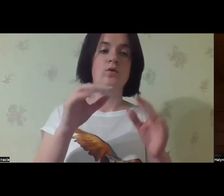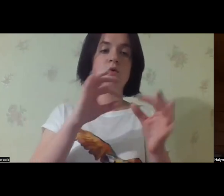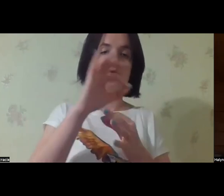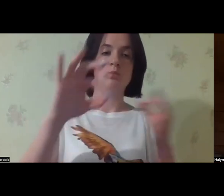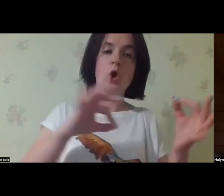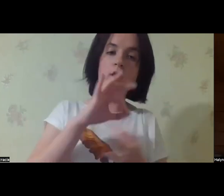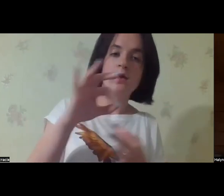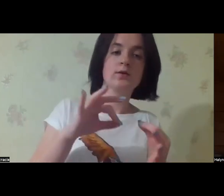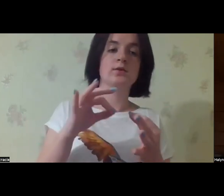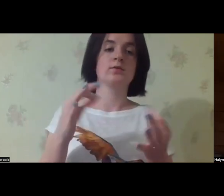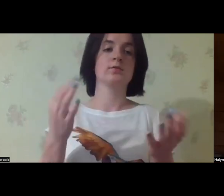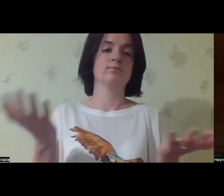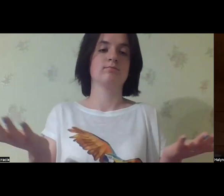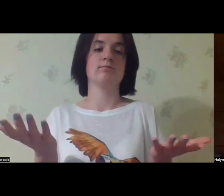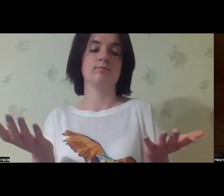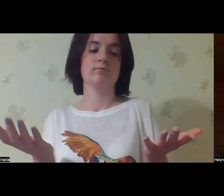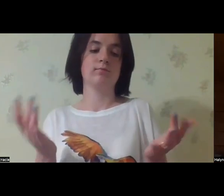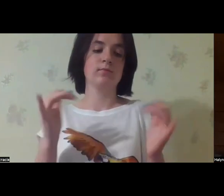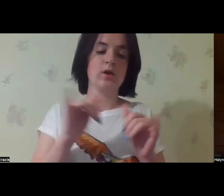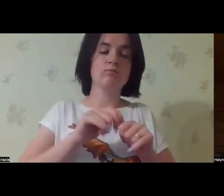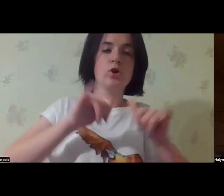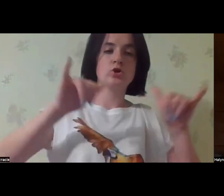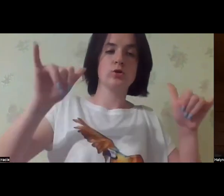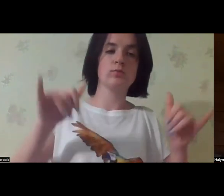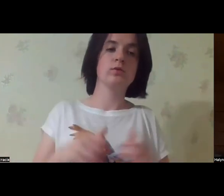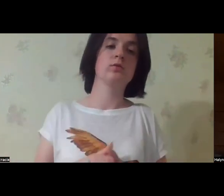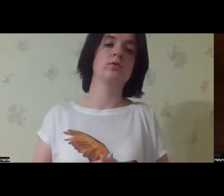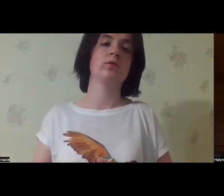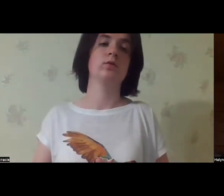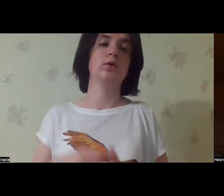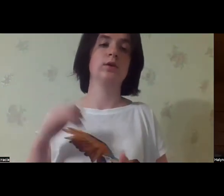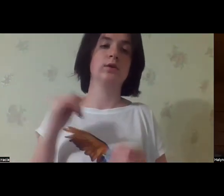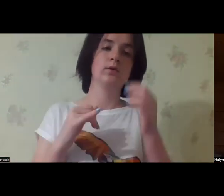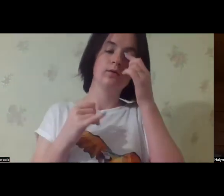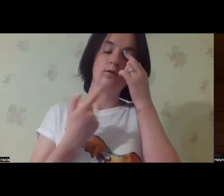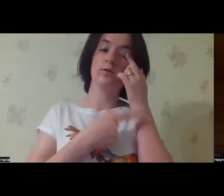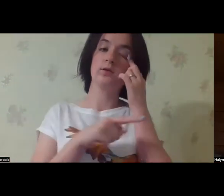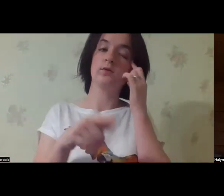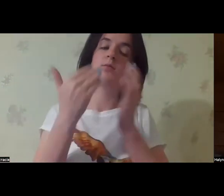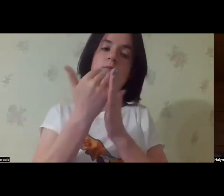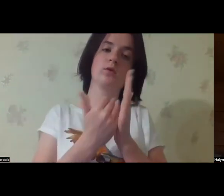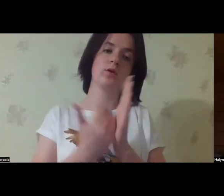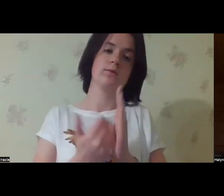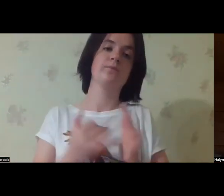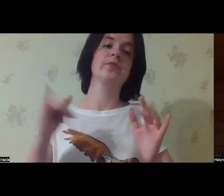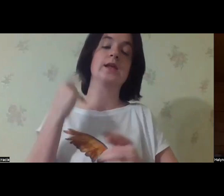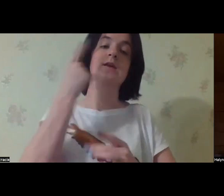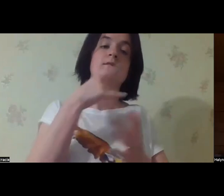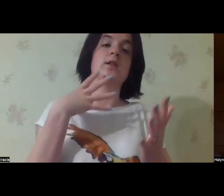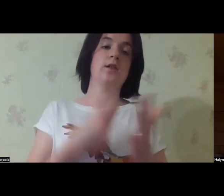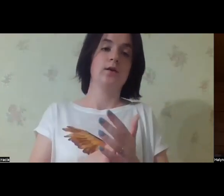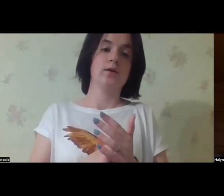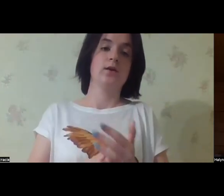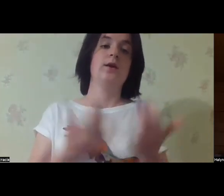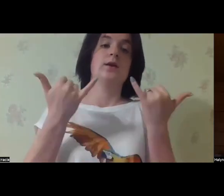family members with people with disabilities when they design these great, super great projects and